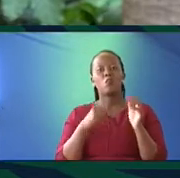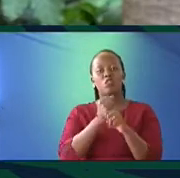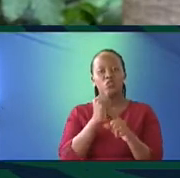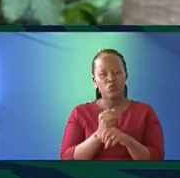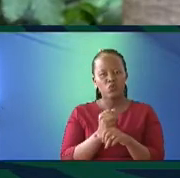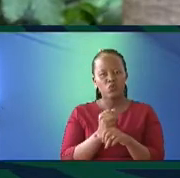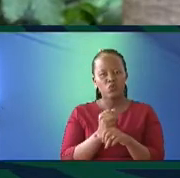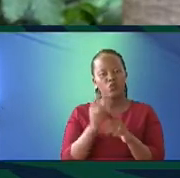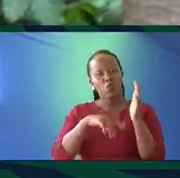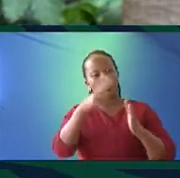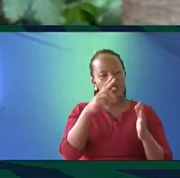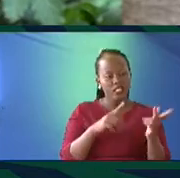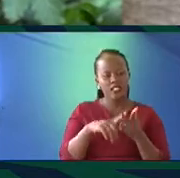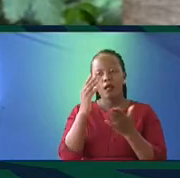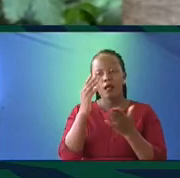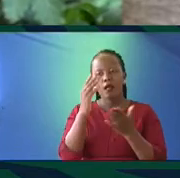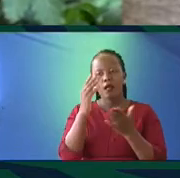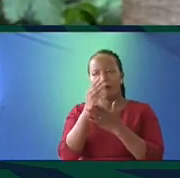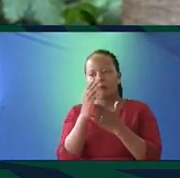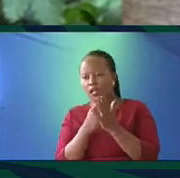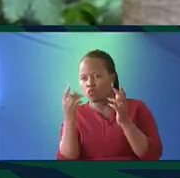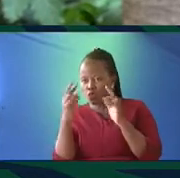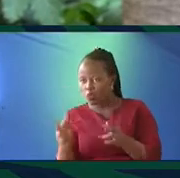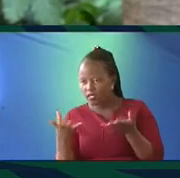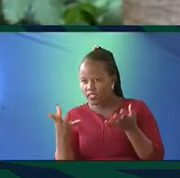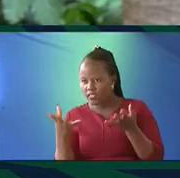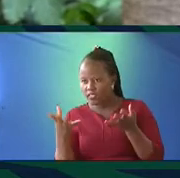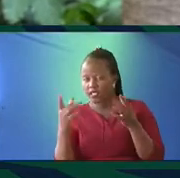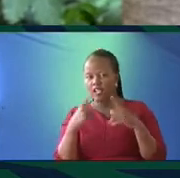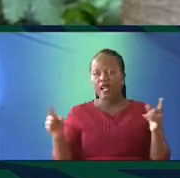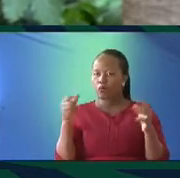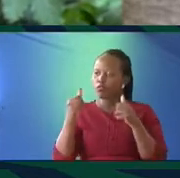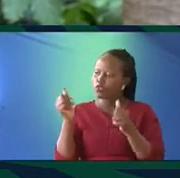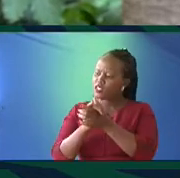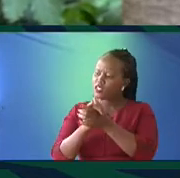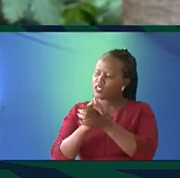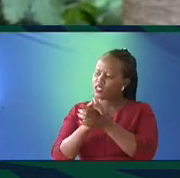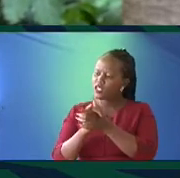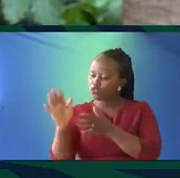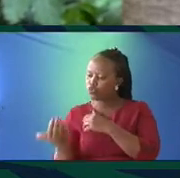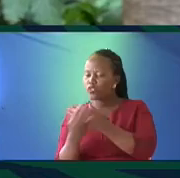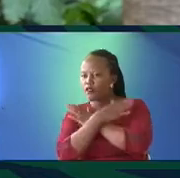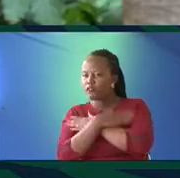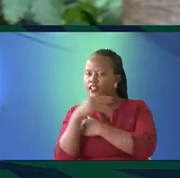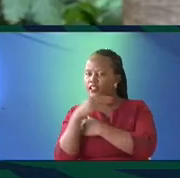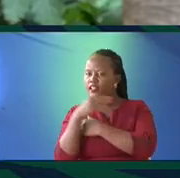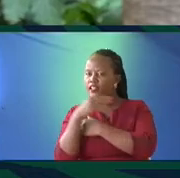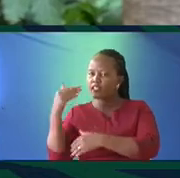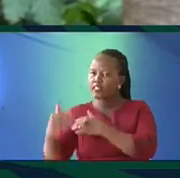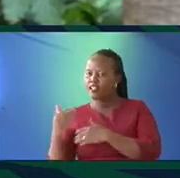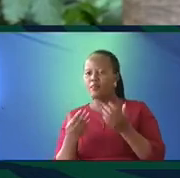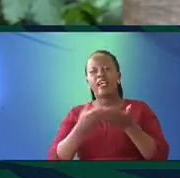books you choose to read, the programs you choose to watch, the language in which you greet your children, your friends, your neighbors, your base,